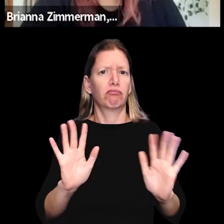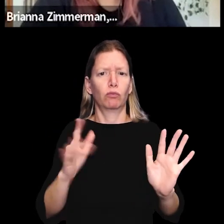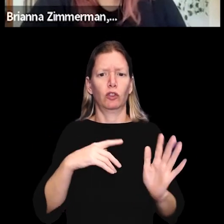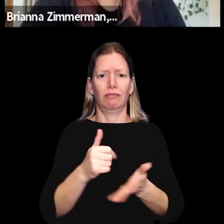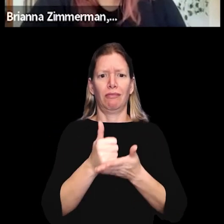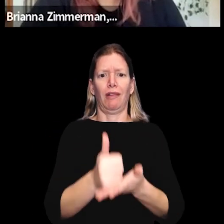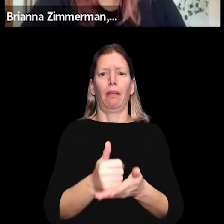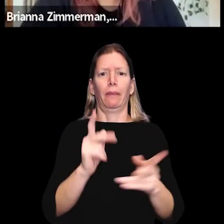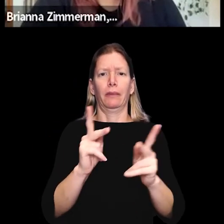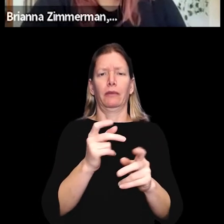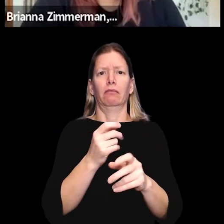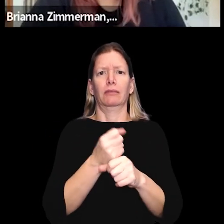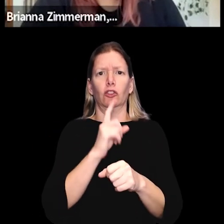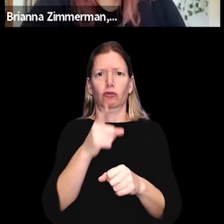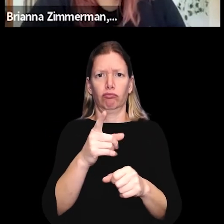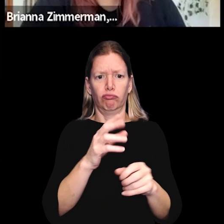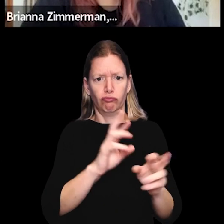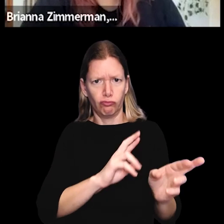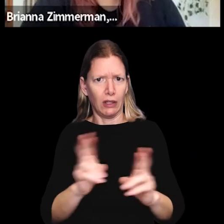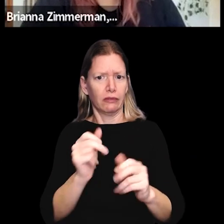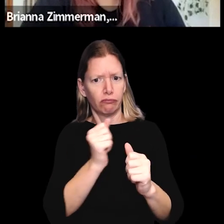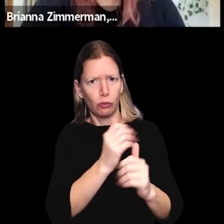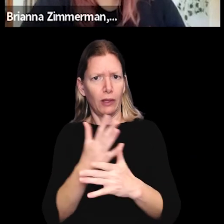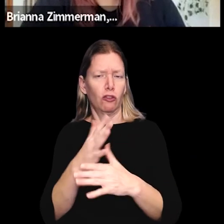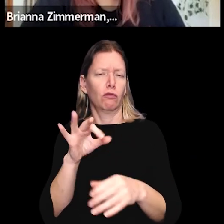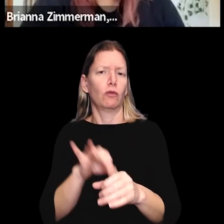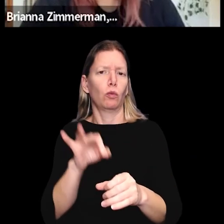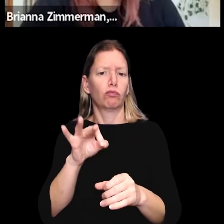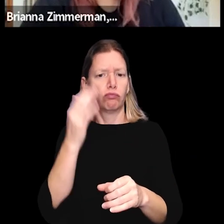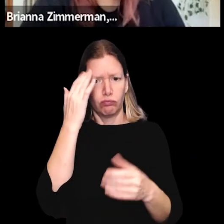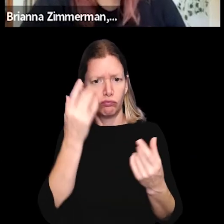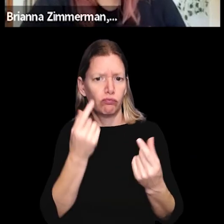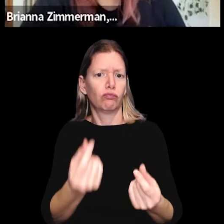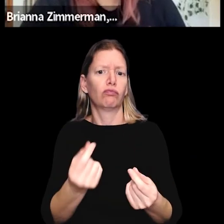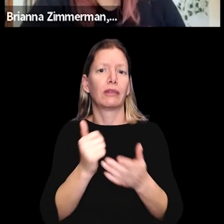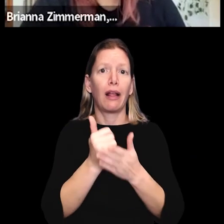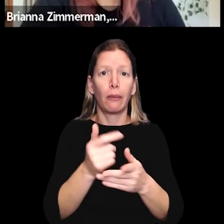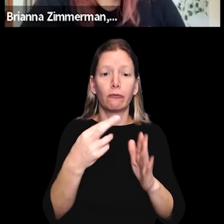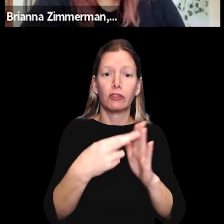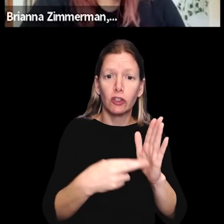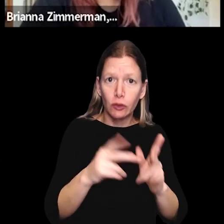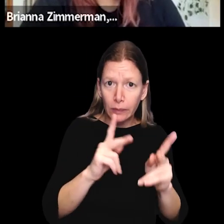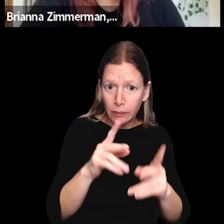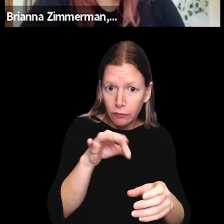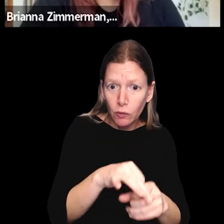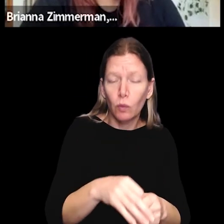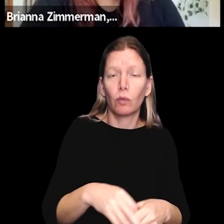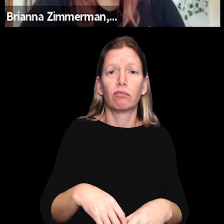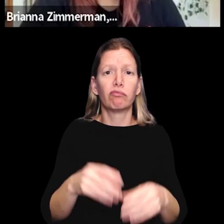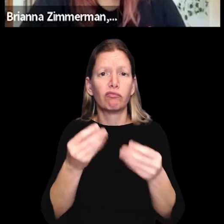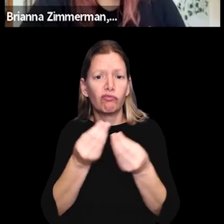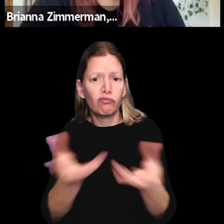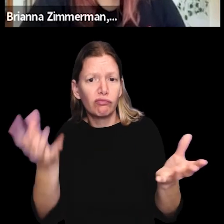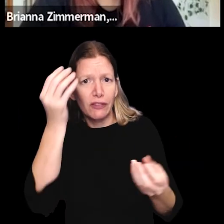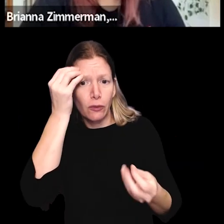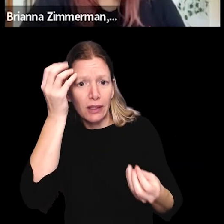we basically just help to make sure that people are prepared to vote. We help register people to vote,